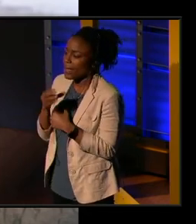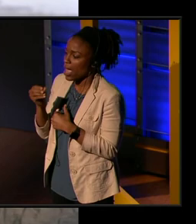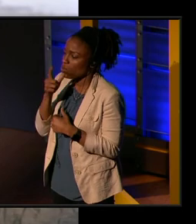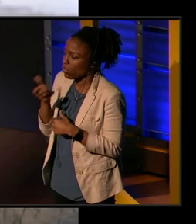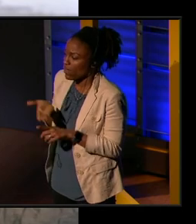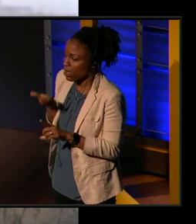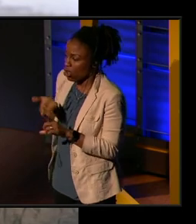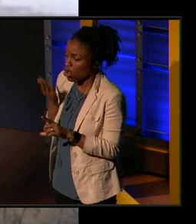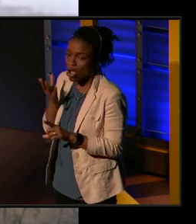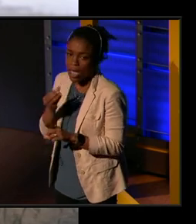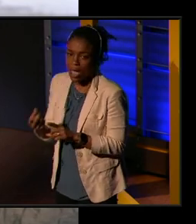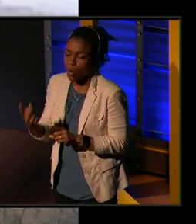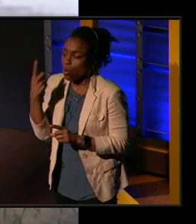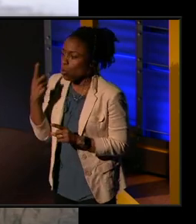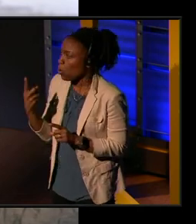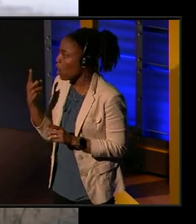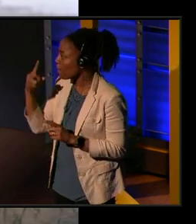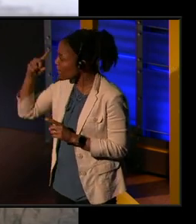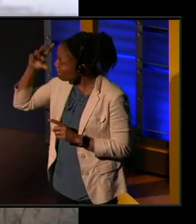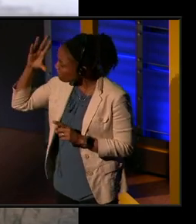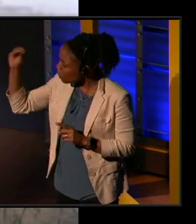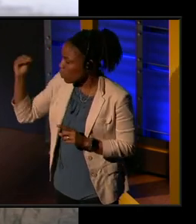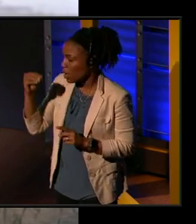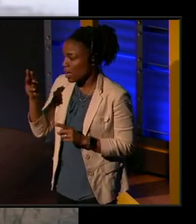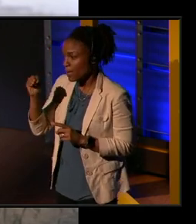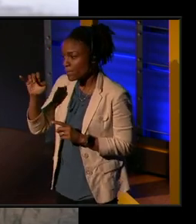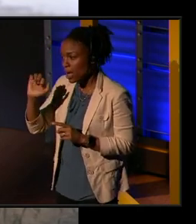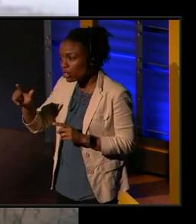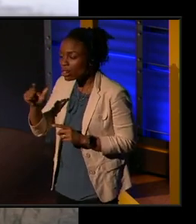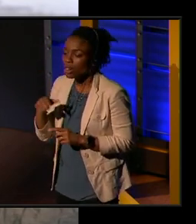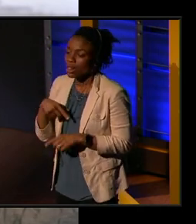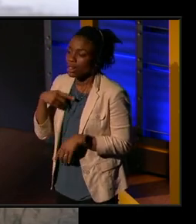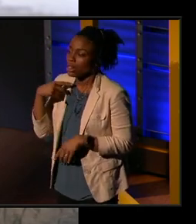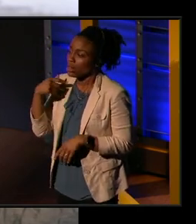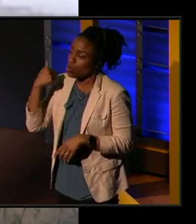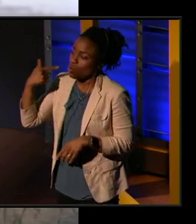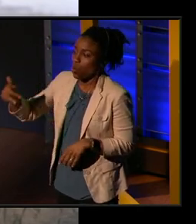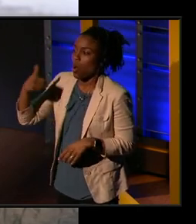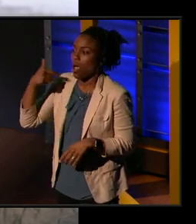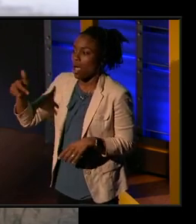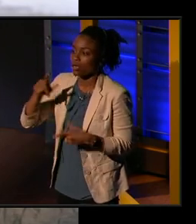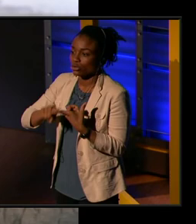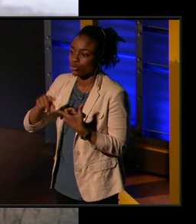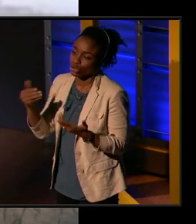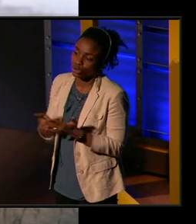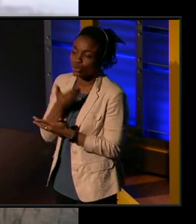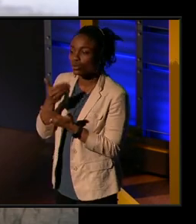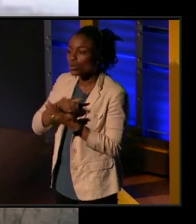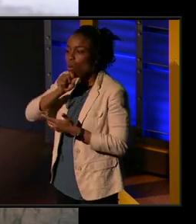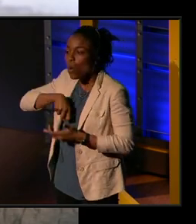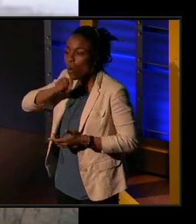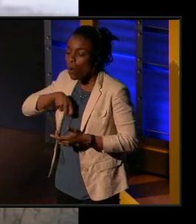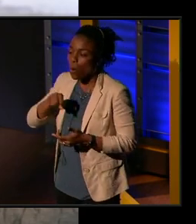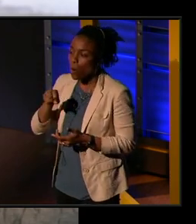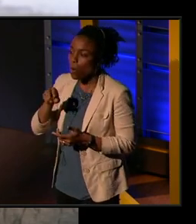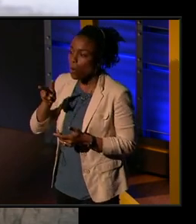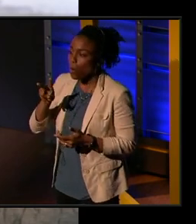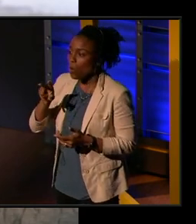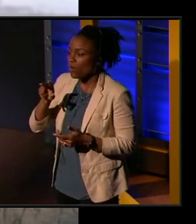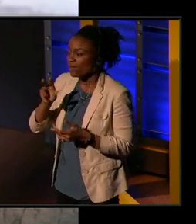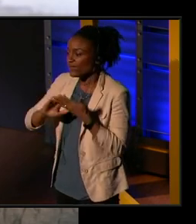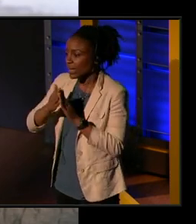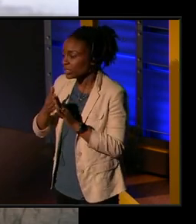one boy, Michael, walked out to the Nunalak, the old village. And he sort of,